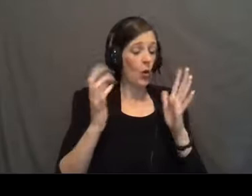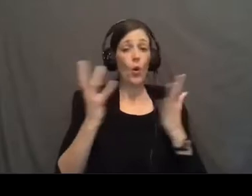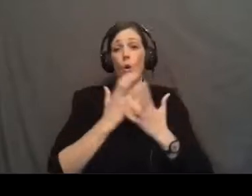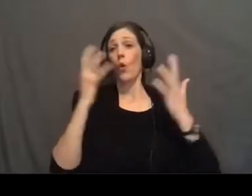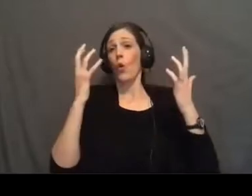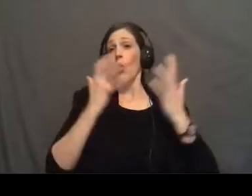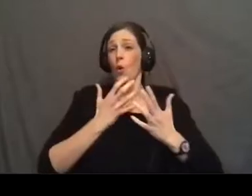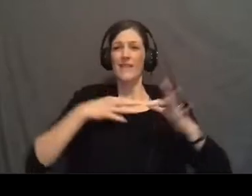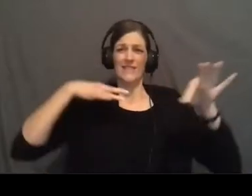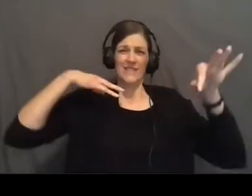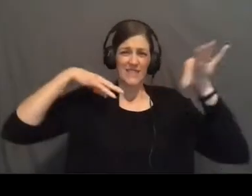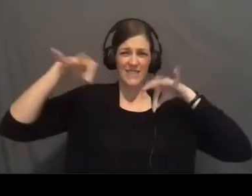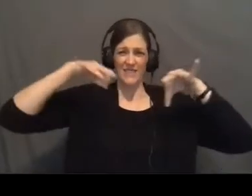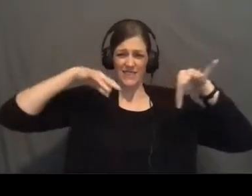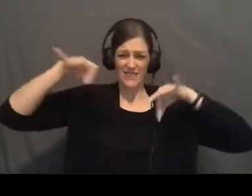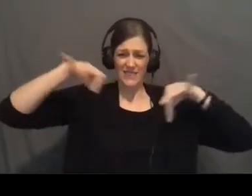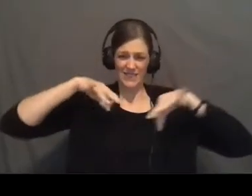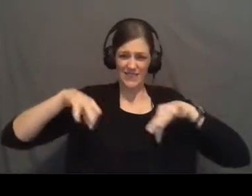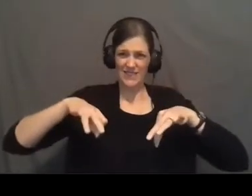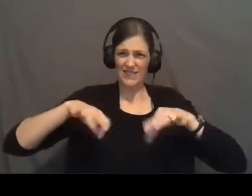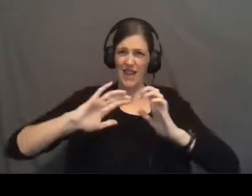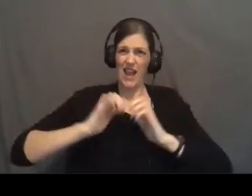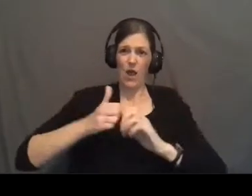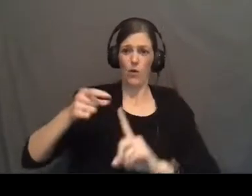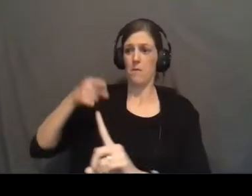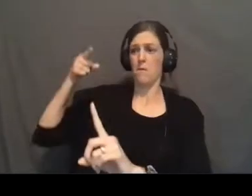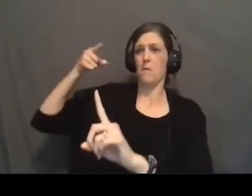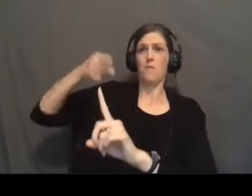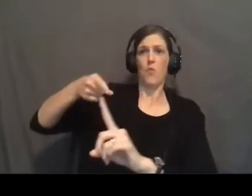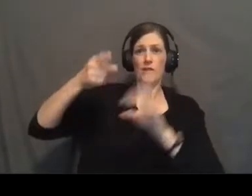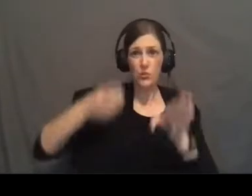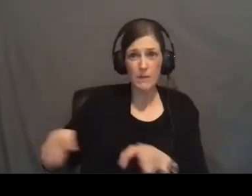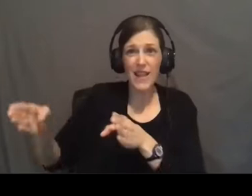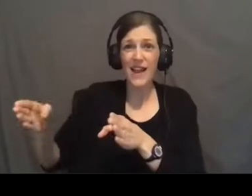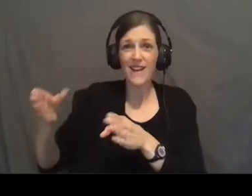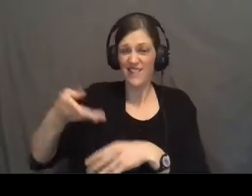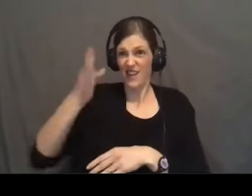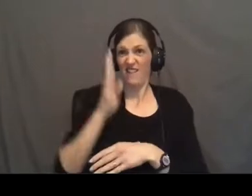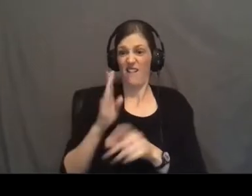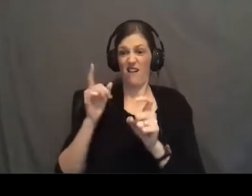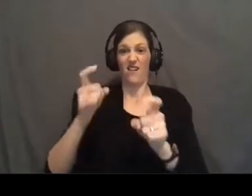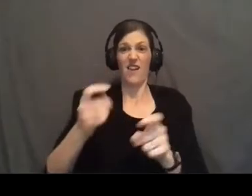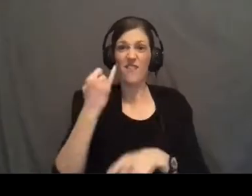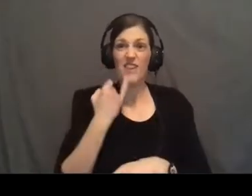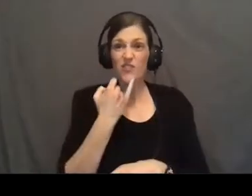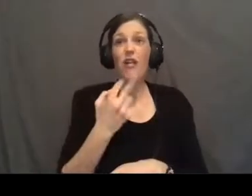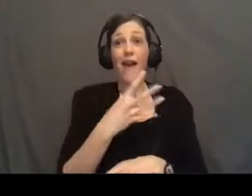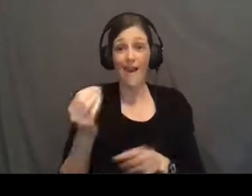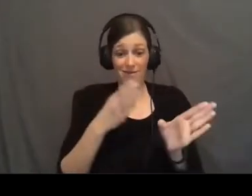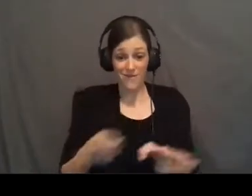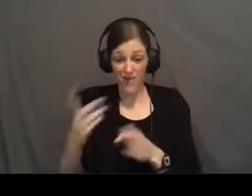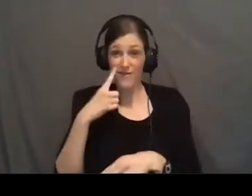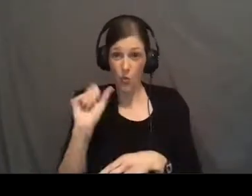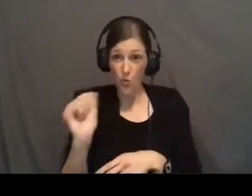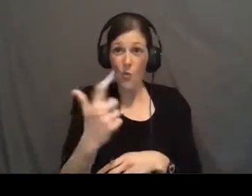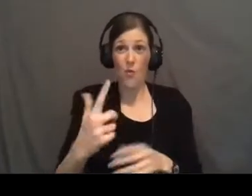descriptive this is, and how it points to the plan that God gave Israel and the plan for all of